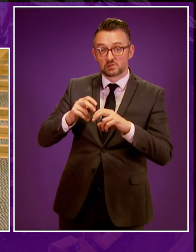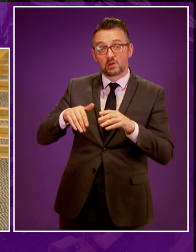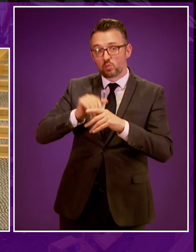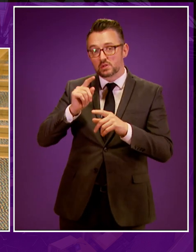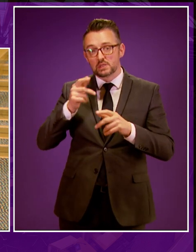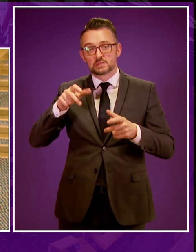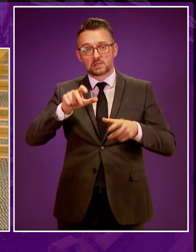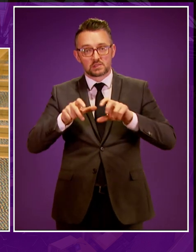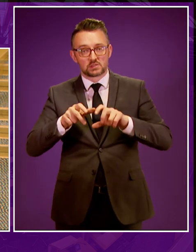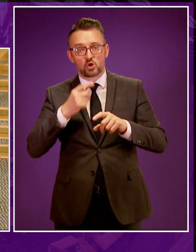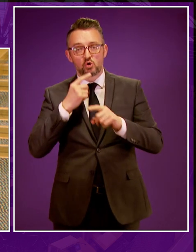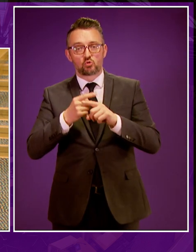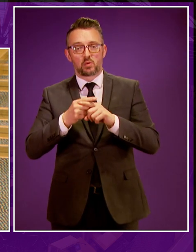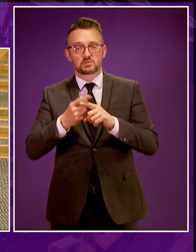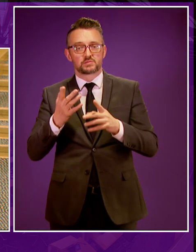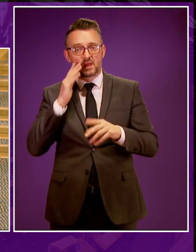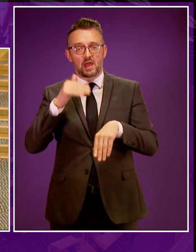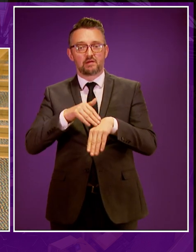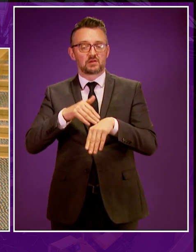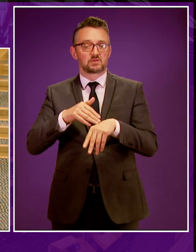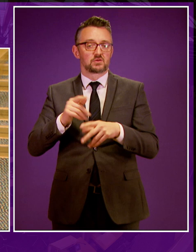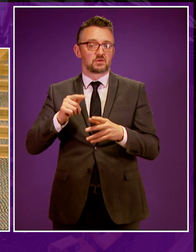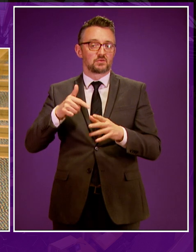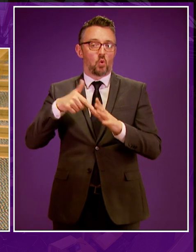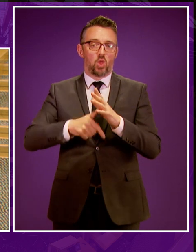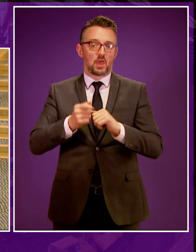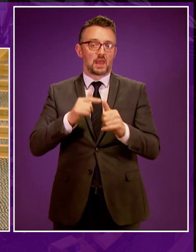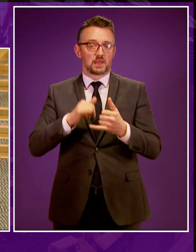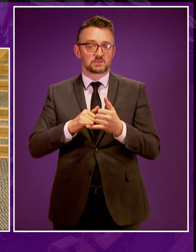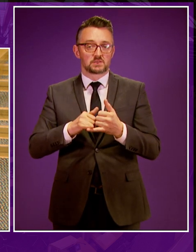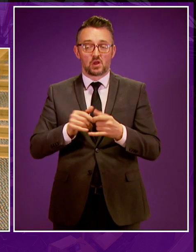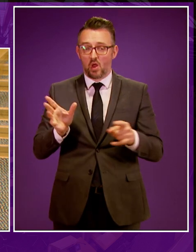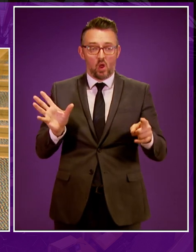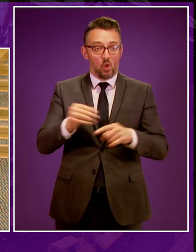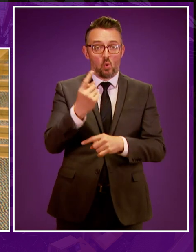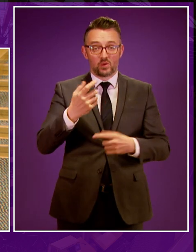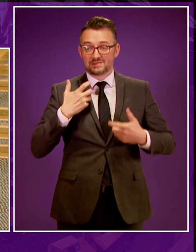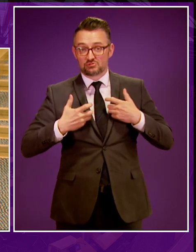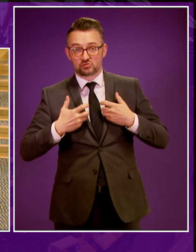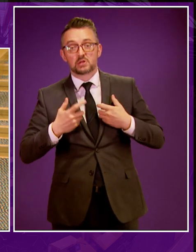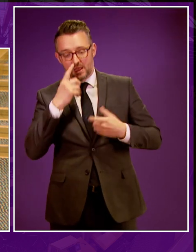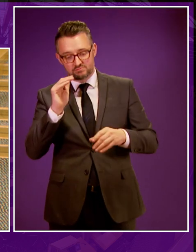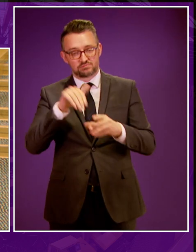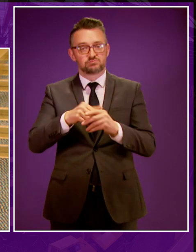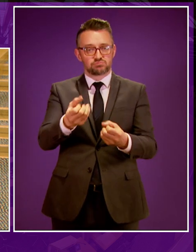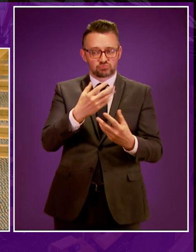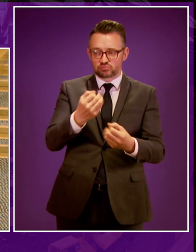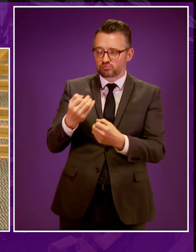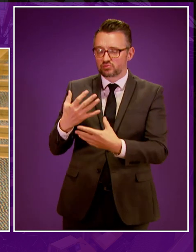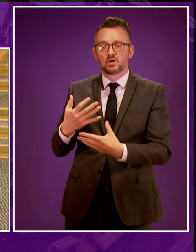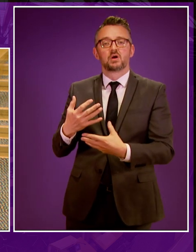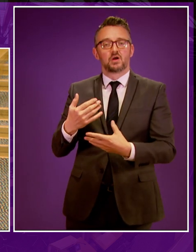science, on the potential impacts of unconventional oil and gas. We've encouraged and empowered everyone with an interest to express their views on that evidence. We recognised